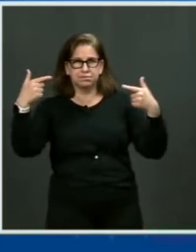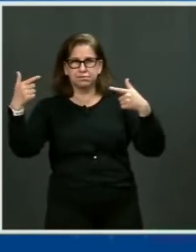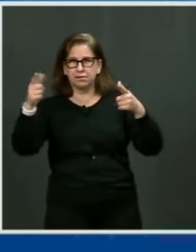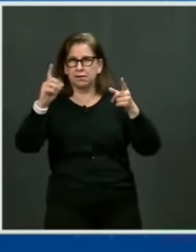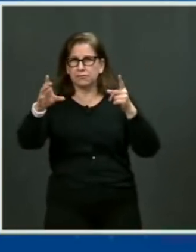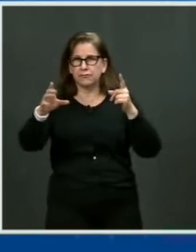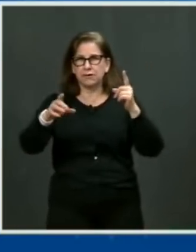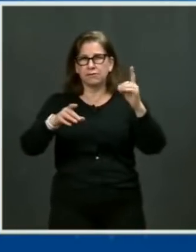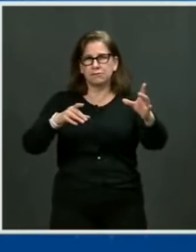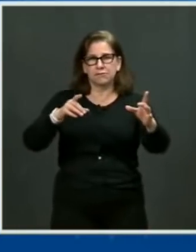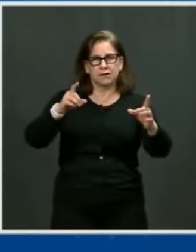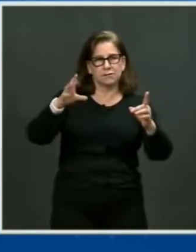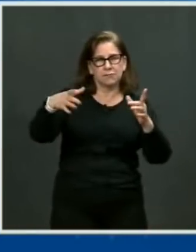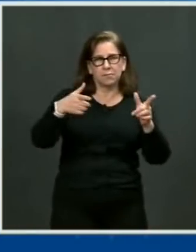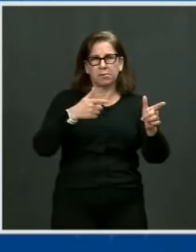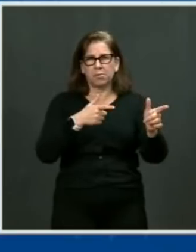weapon.